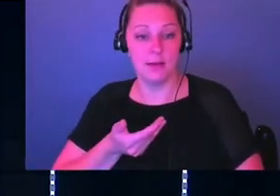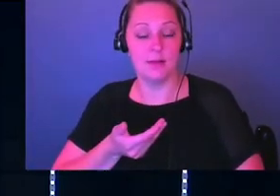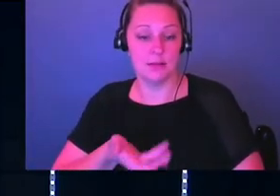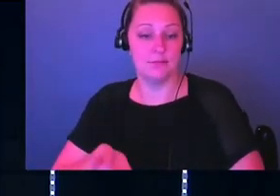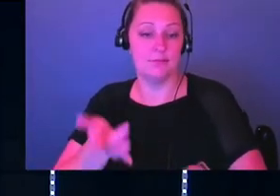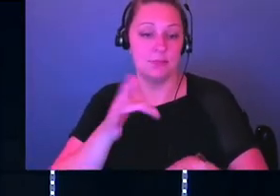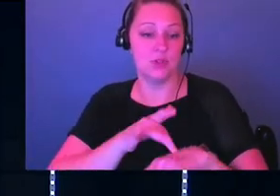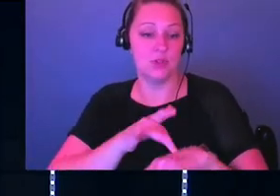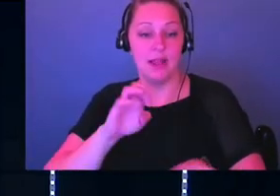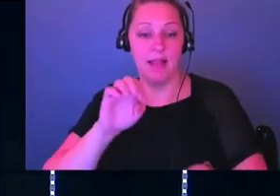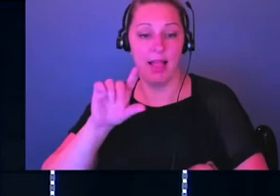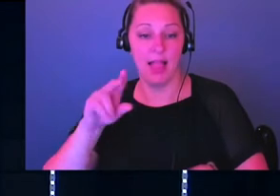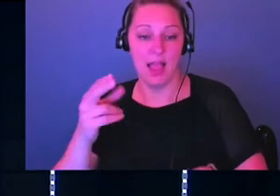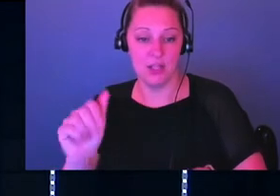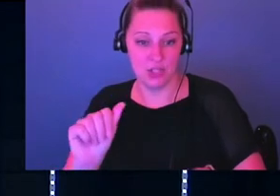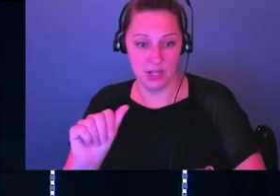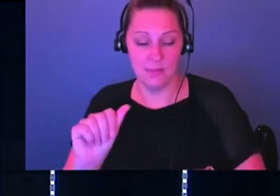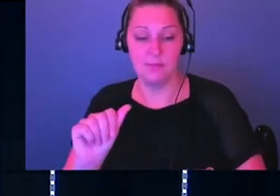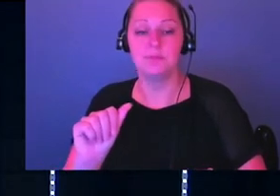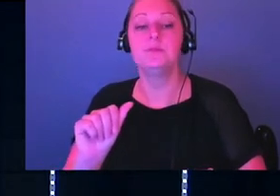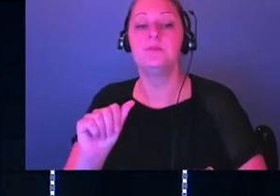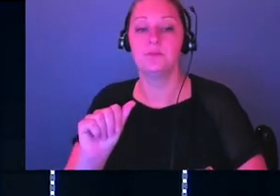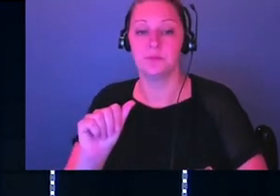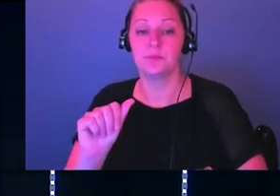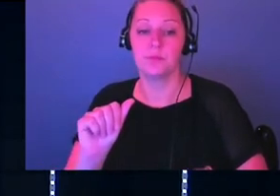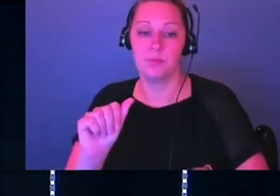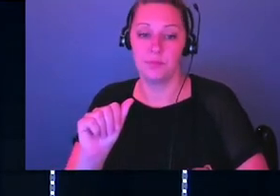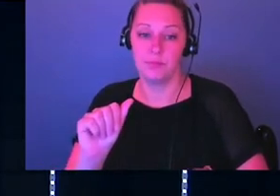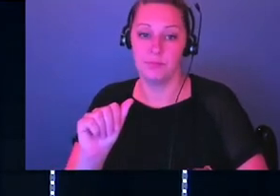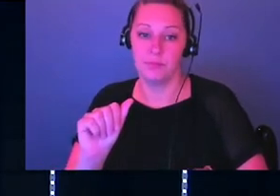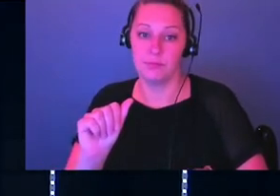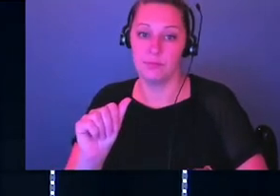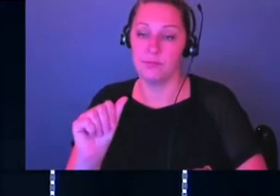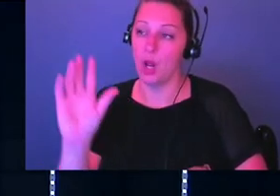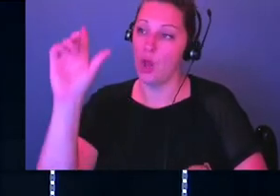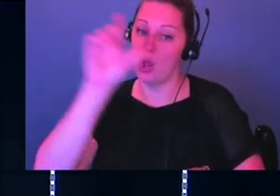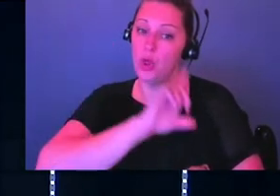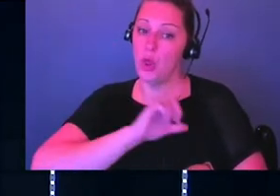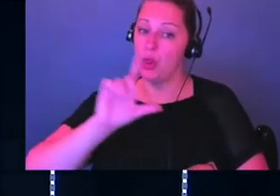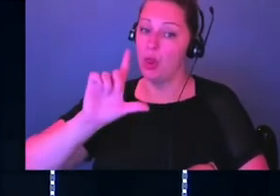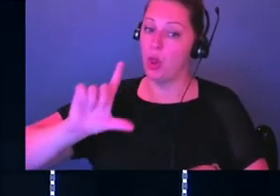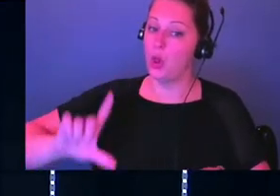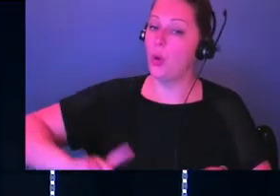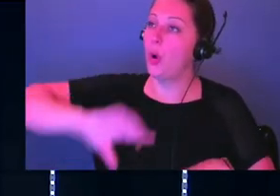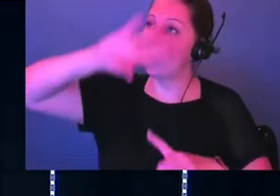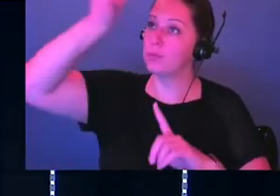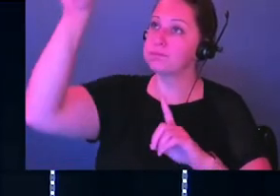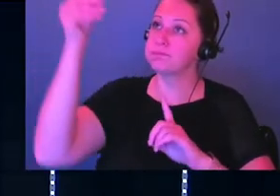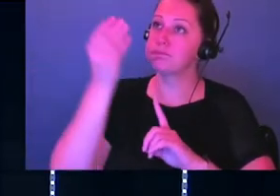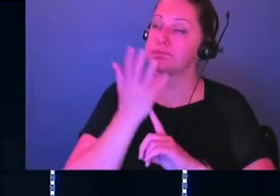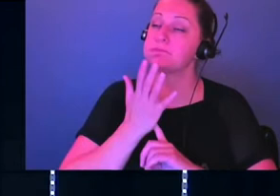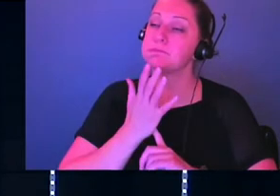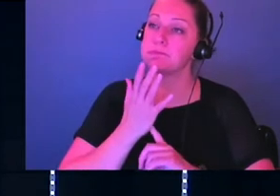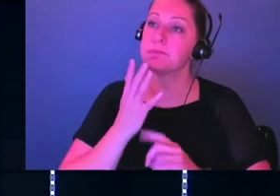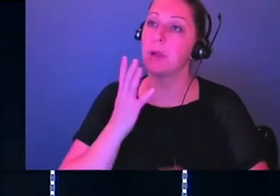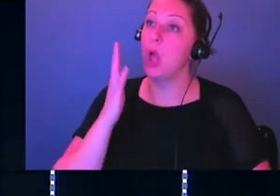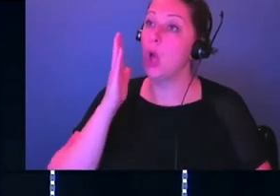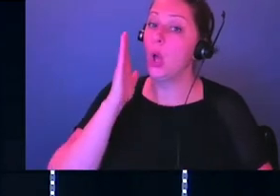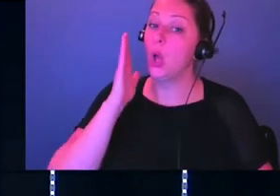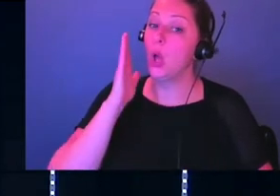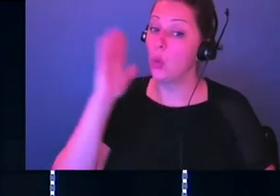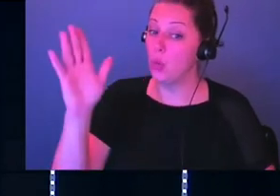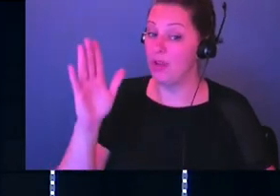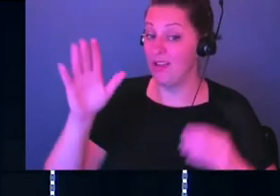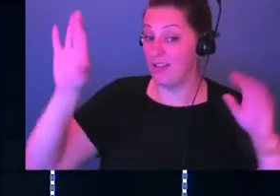starts playing, the hand of the Lord comes on Elisha. The Lord arrives and he said, this is what the Lord says. I will fill this